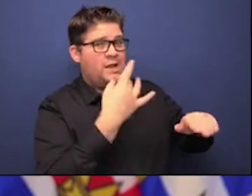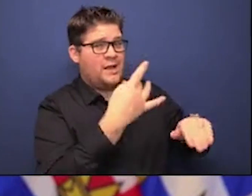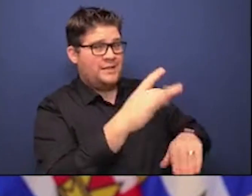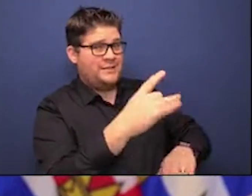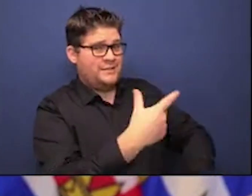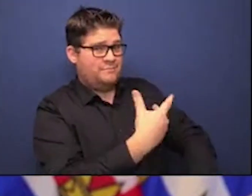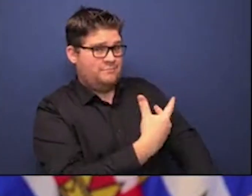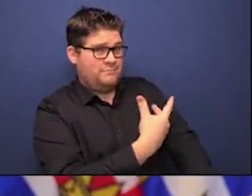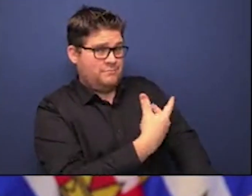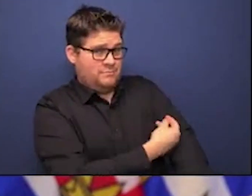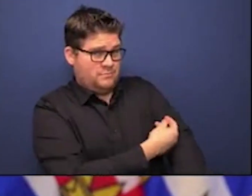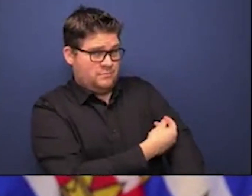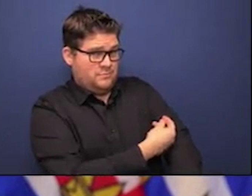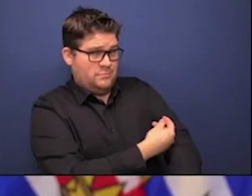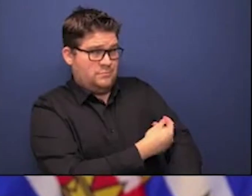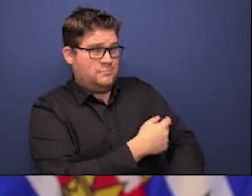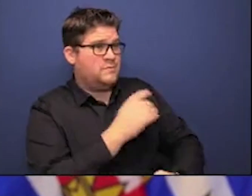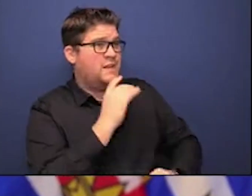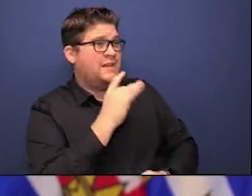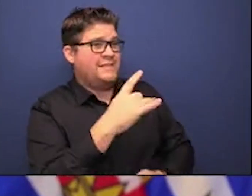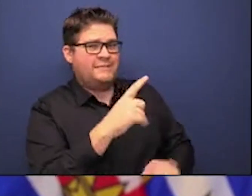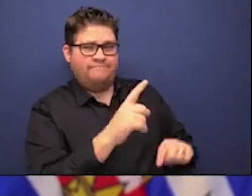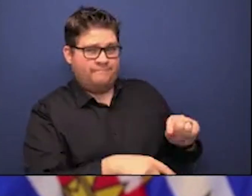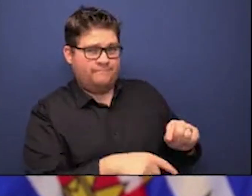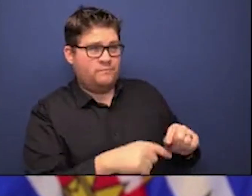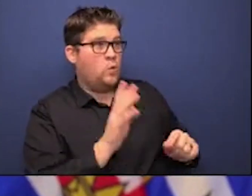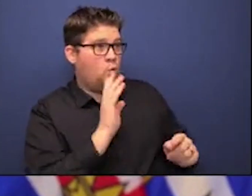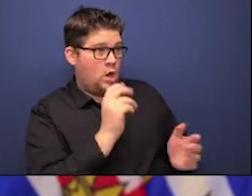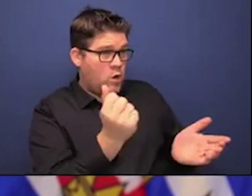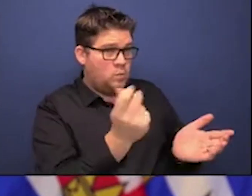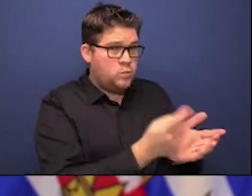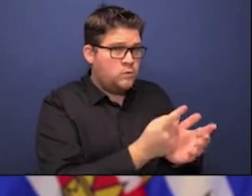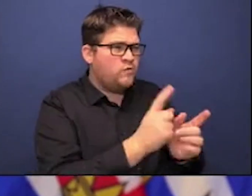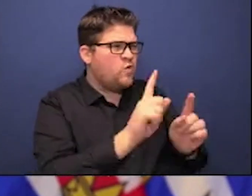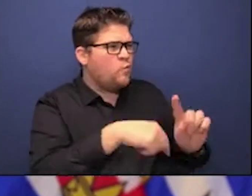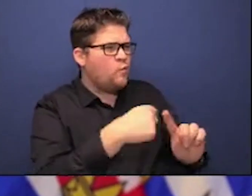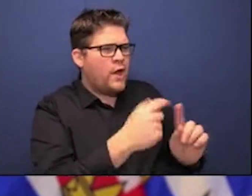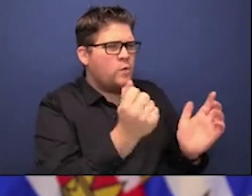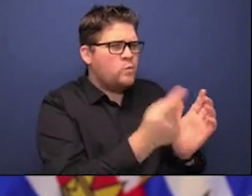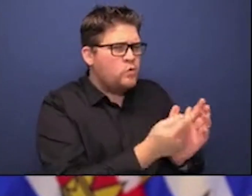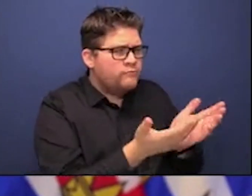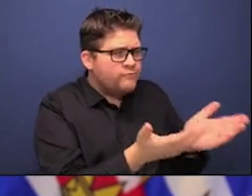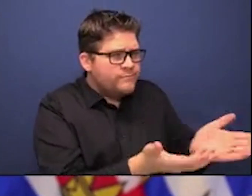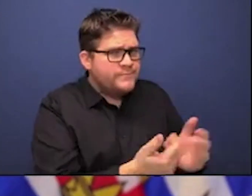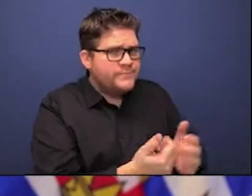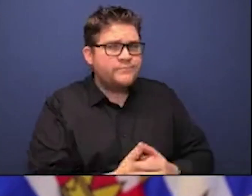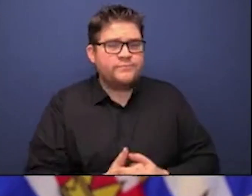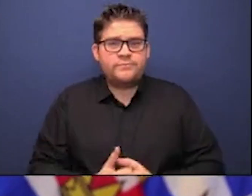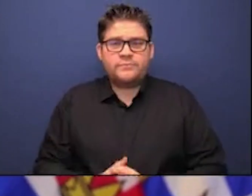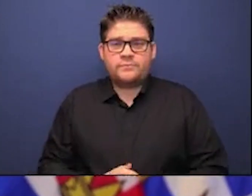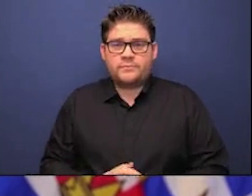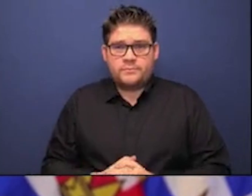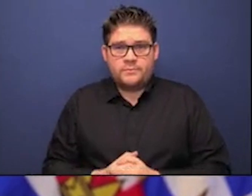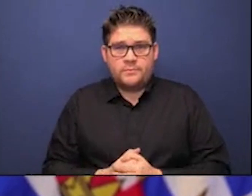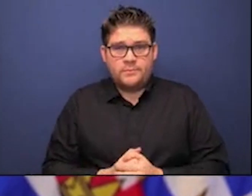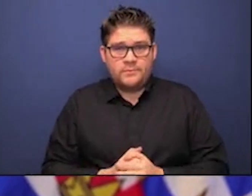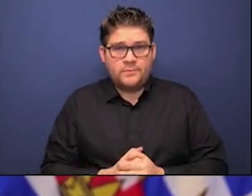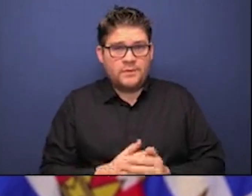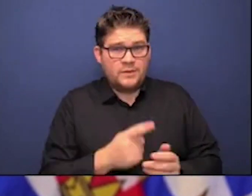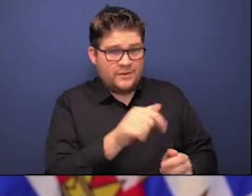year? And if that does happen, whenever it does, just how significant, in your words, would that be for alleviating